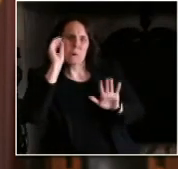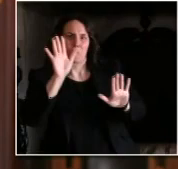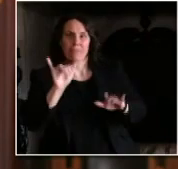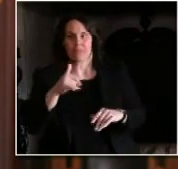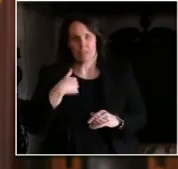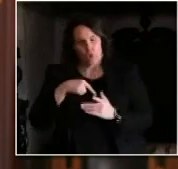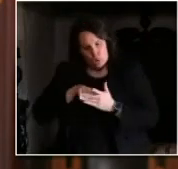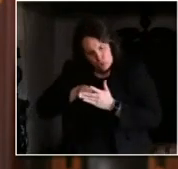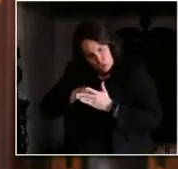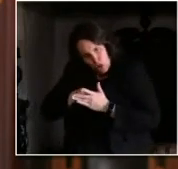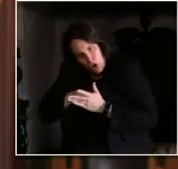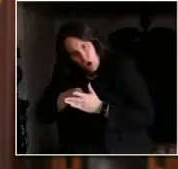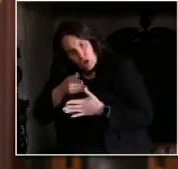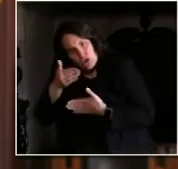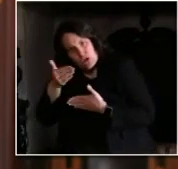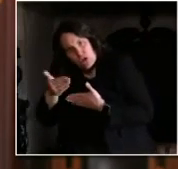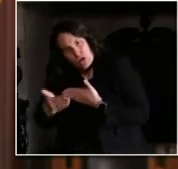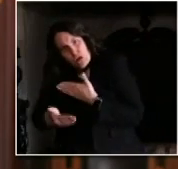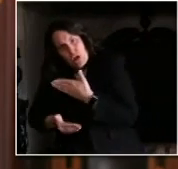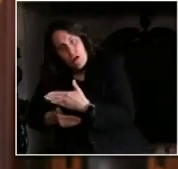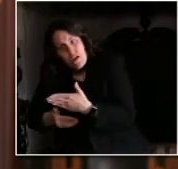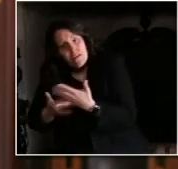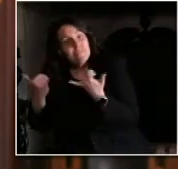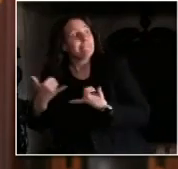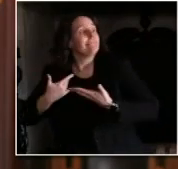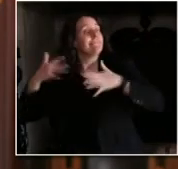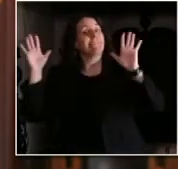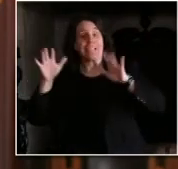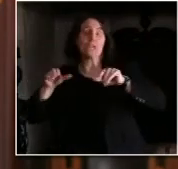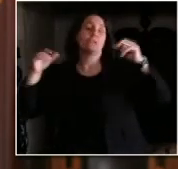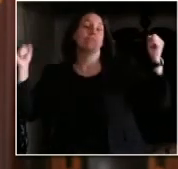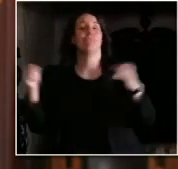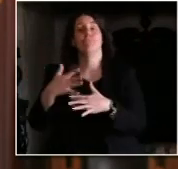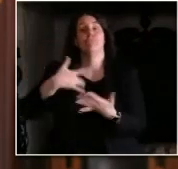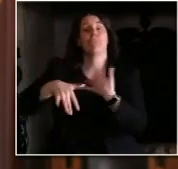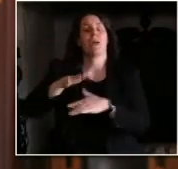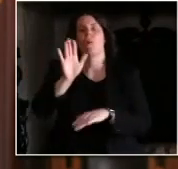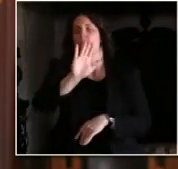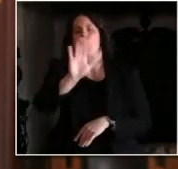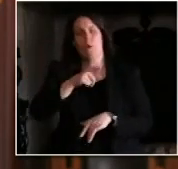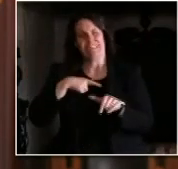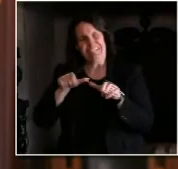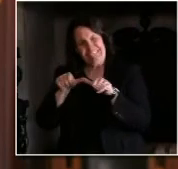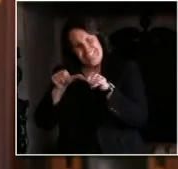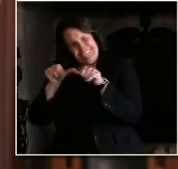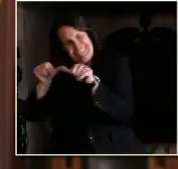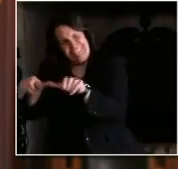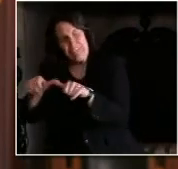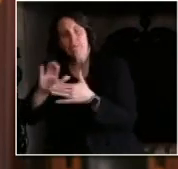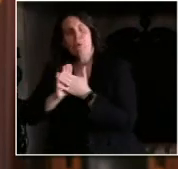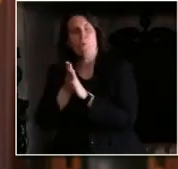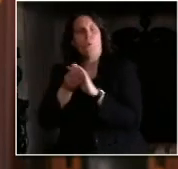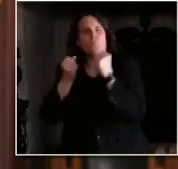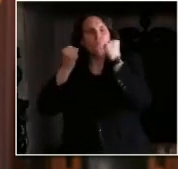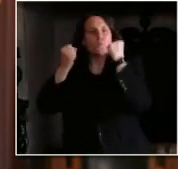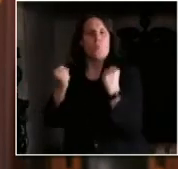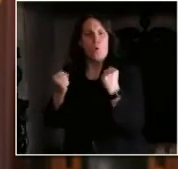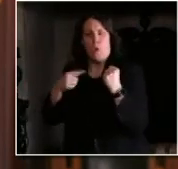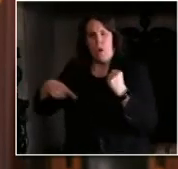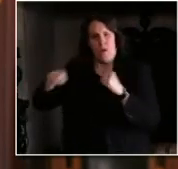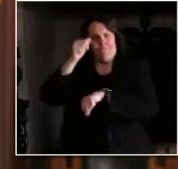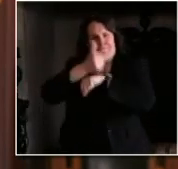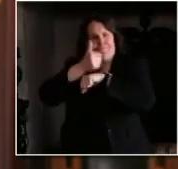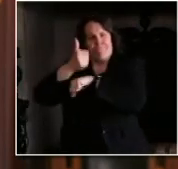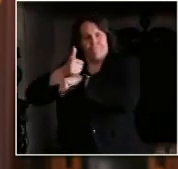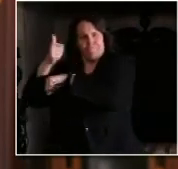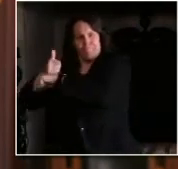system to put Wisconsin in a position to be able to actively and aggressively manage this virus until we have a vaccine or